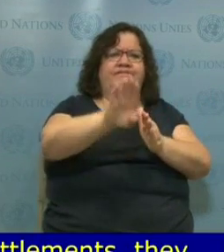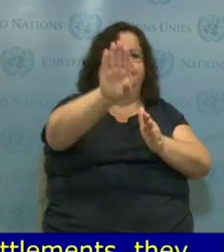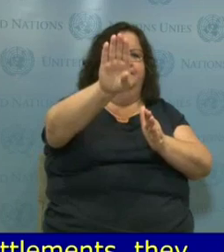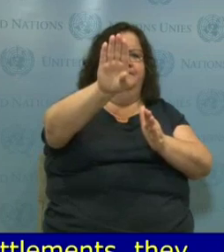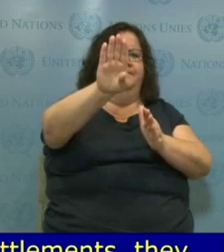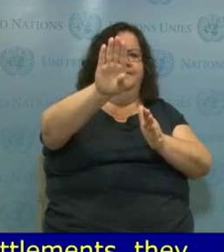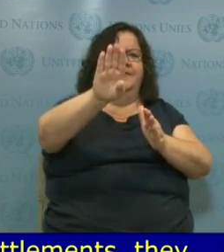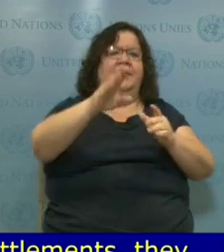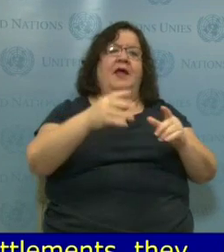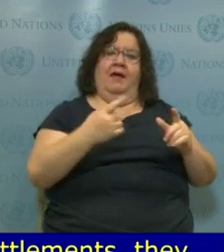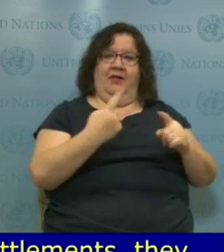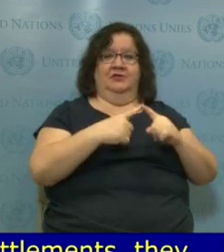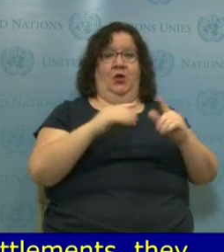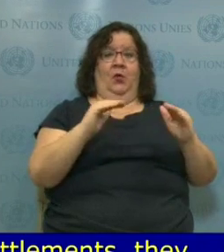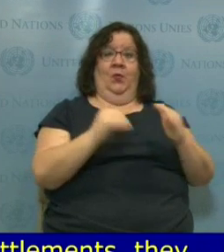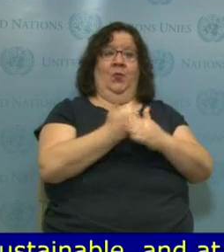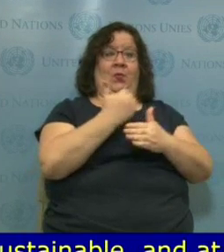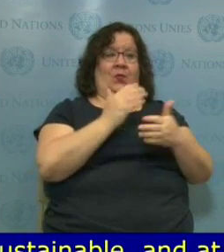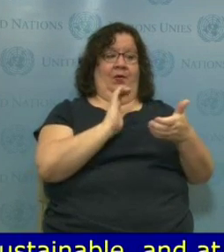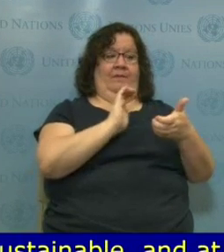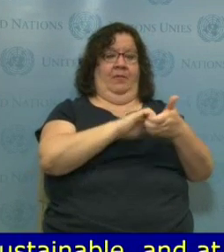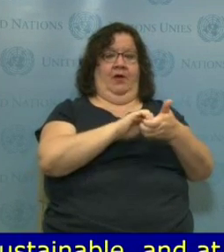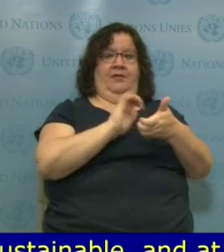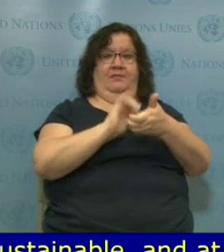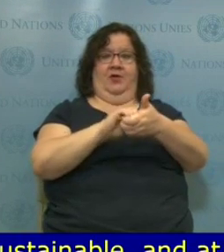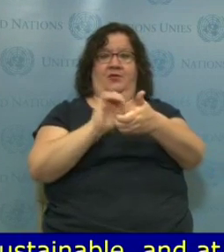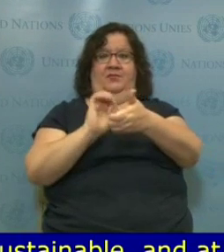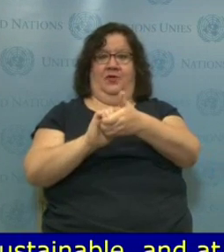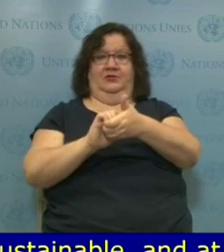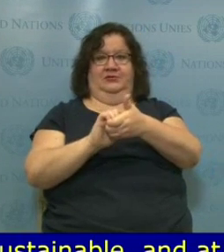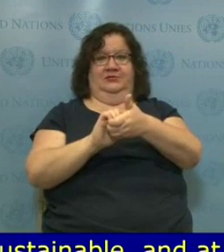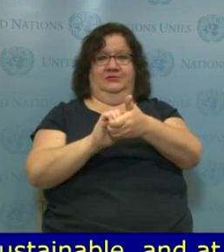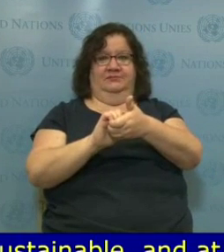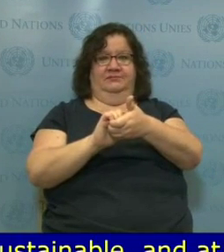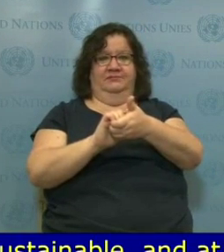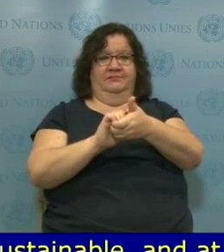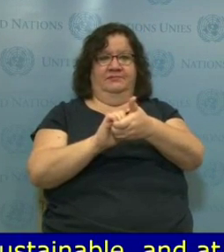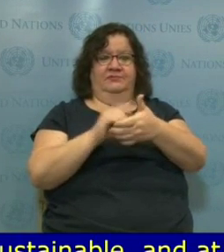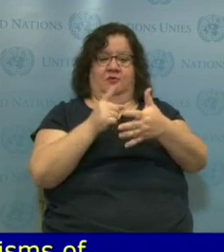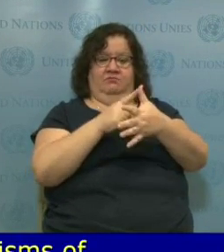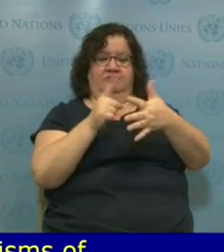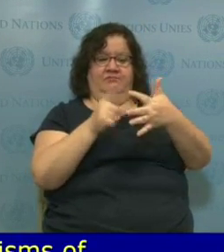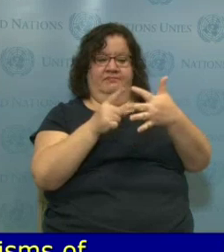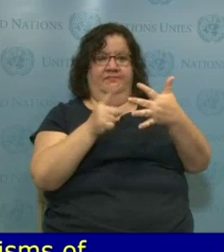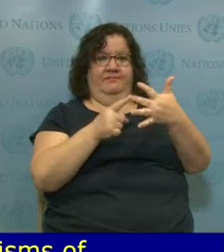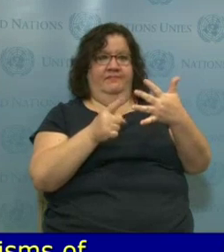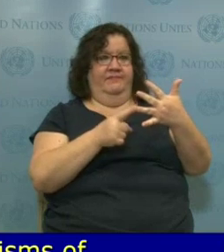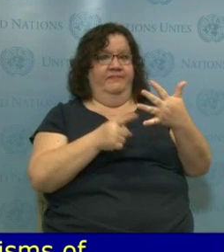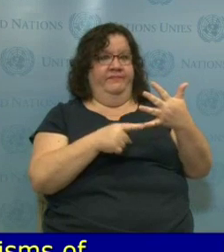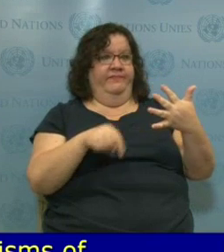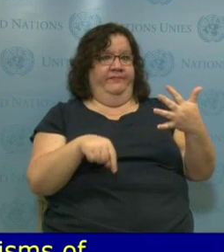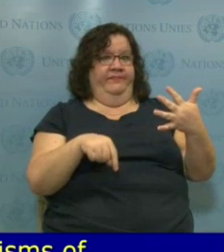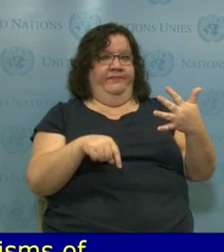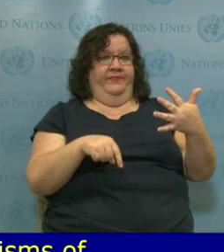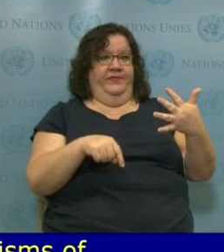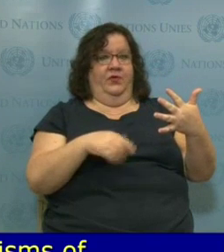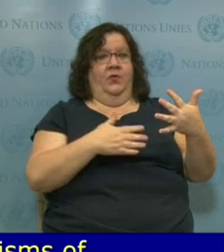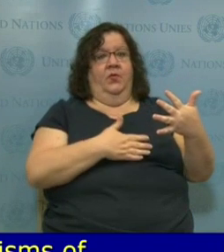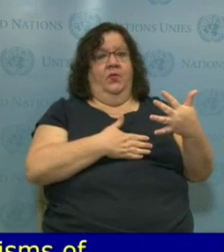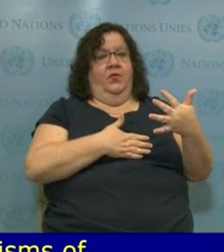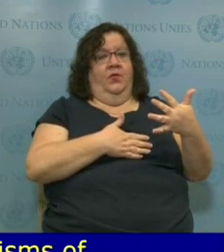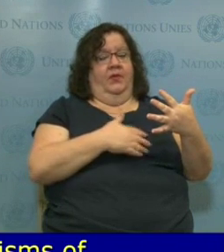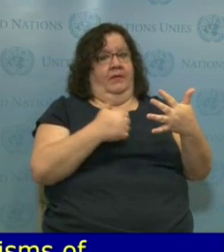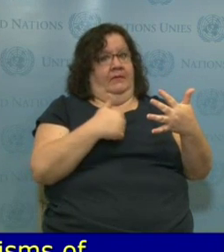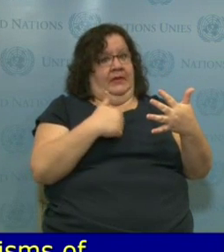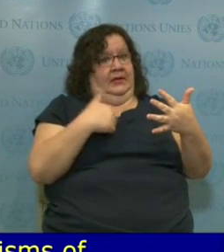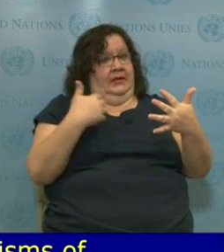for development. We're very honoured that in all those goals, they all contain